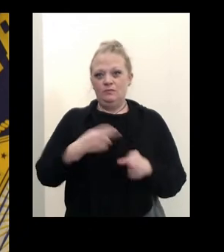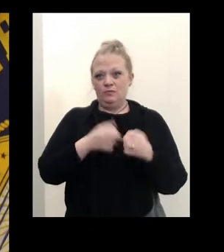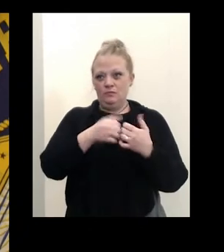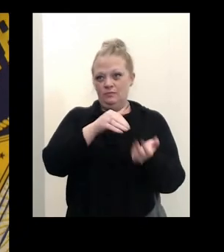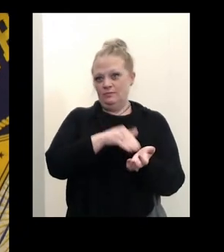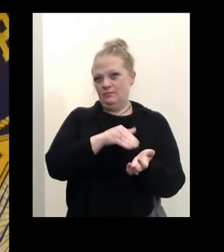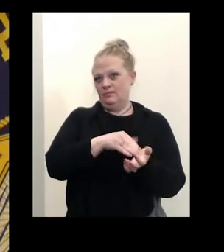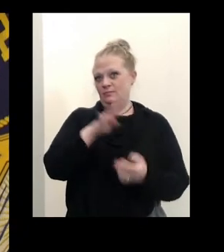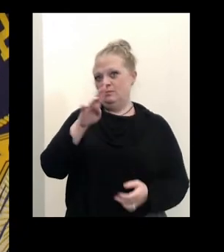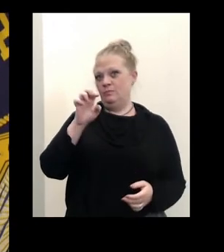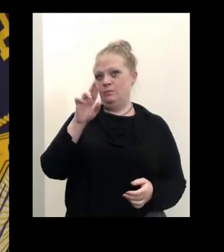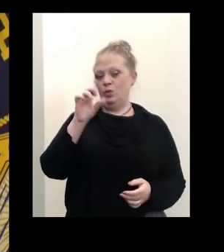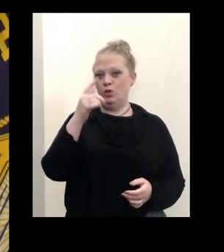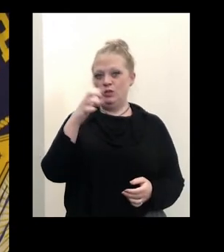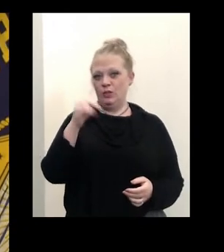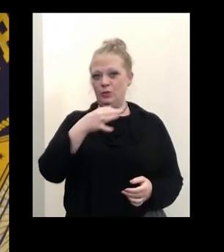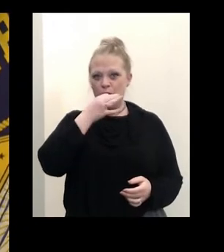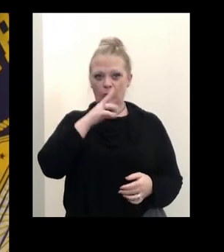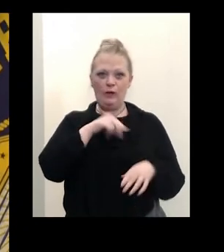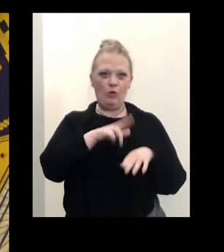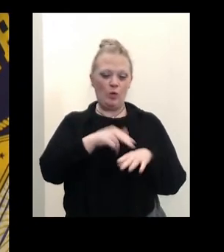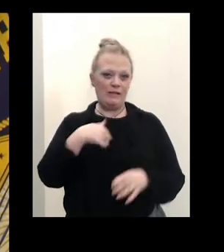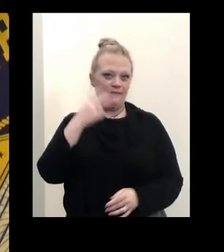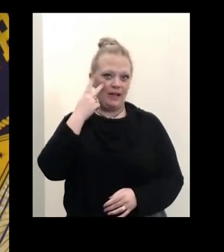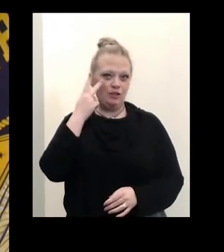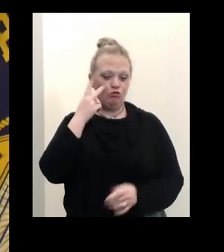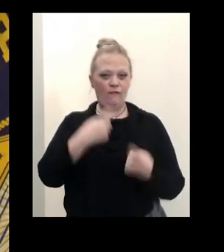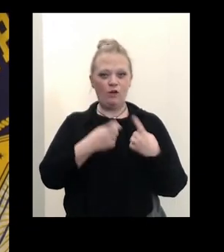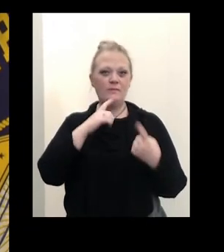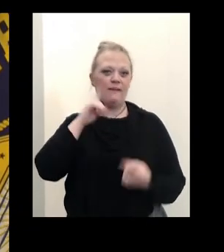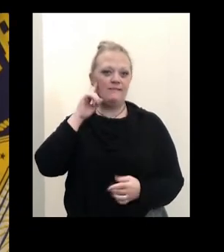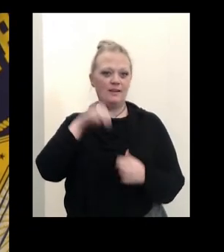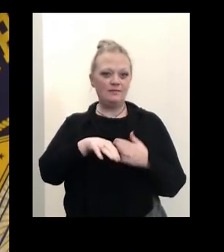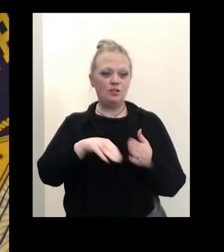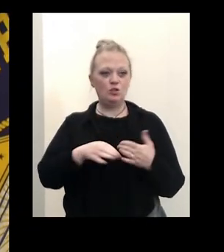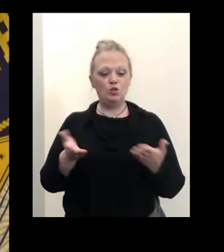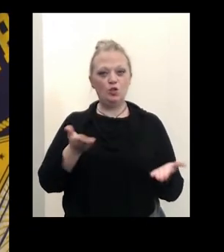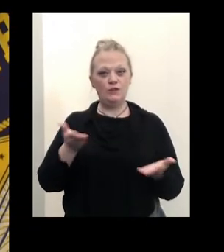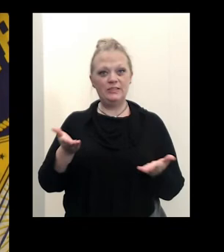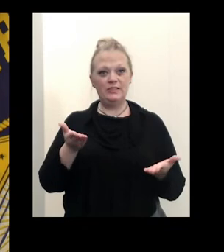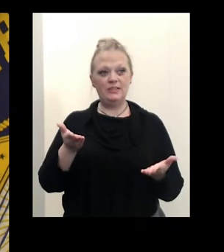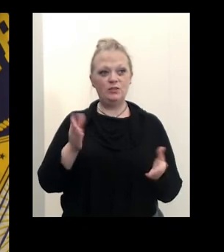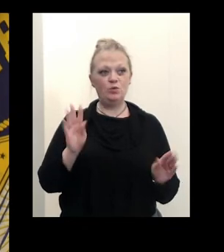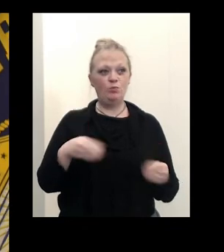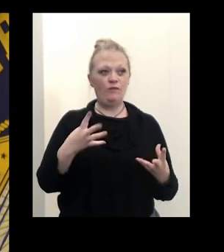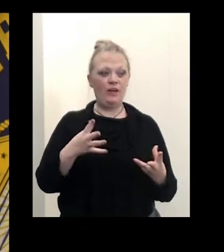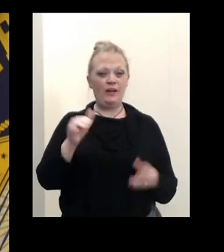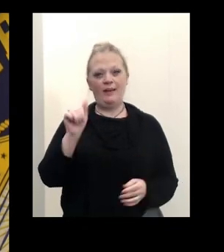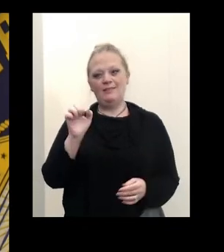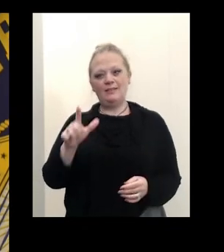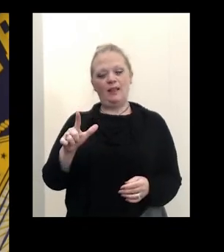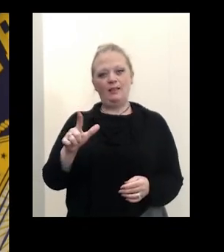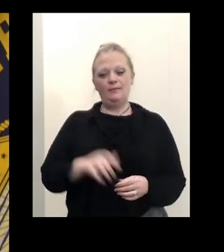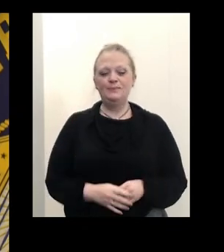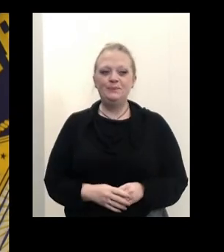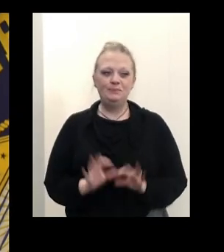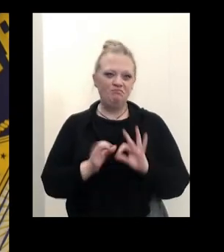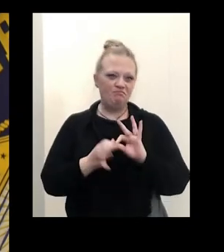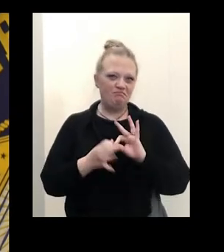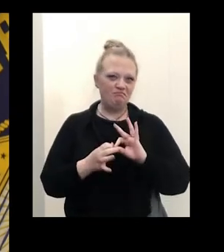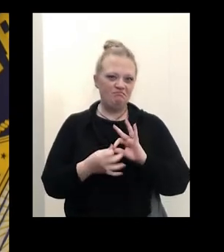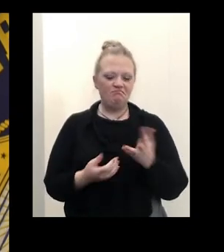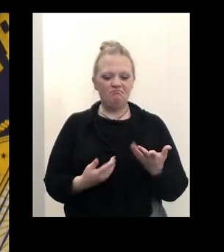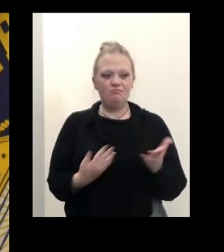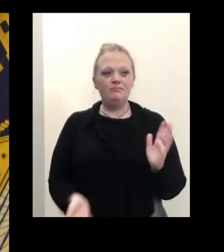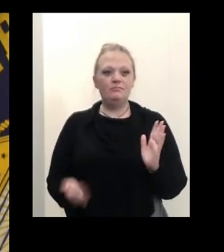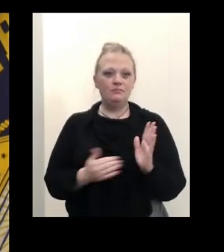Gail Burstein very soon and of course we have Kendra Schmidt here from Deaf Access Services to provide the American Sign Language as we once again